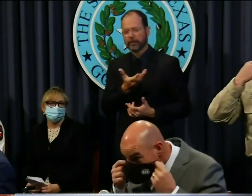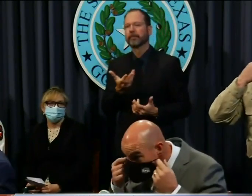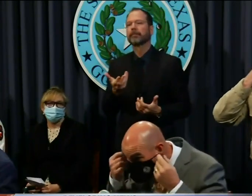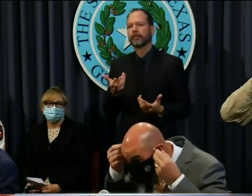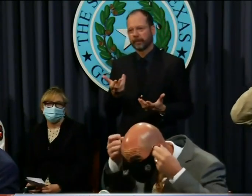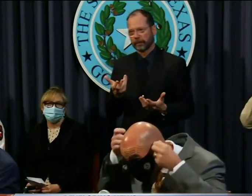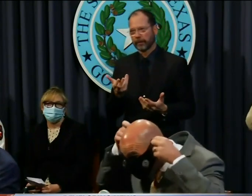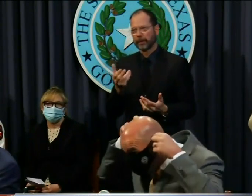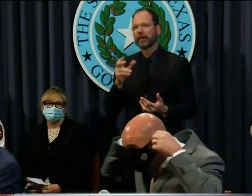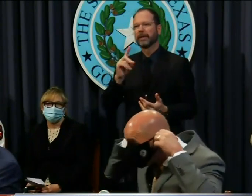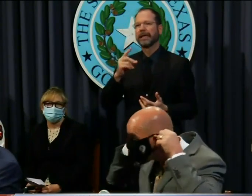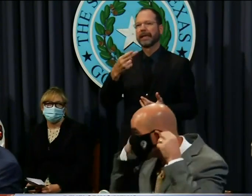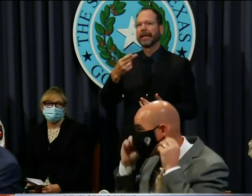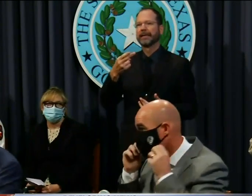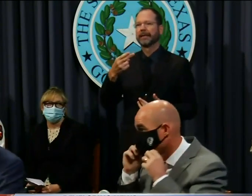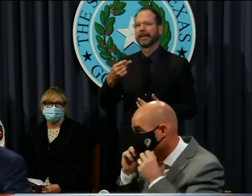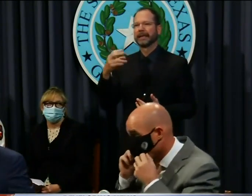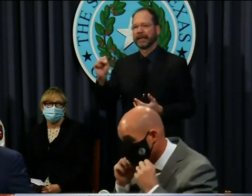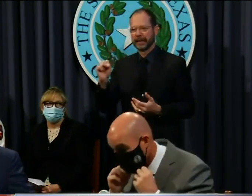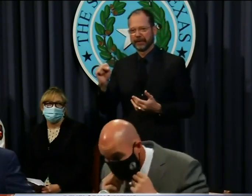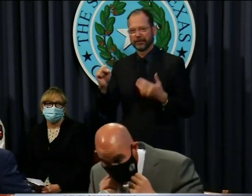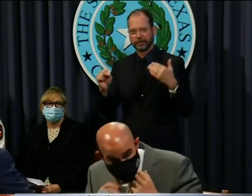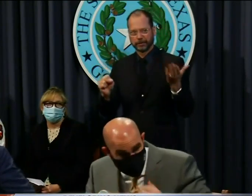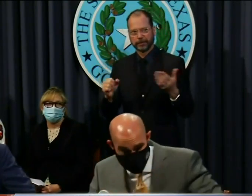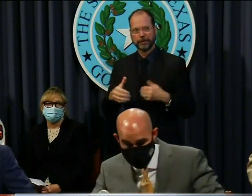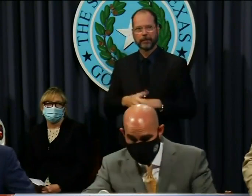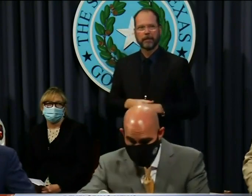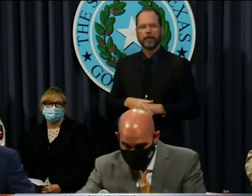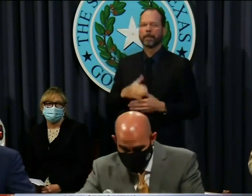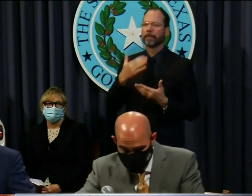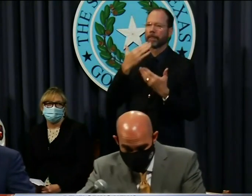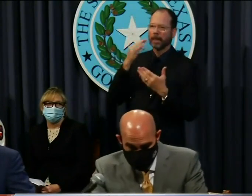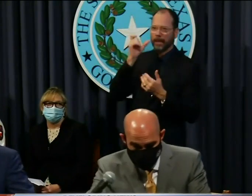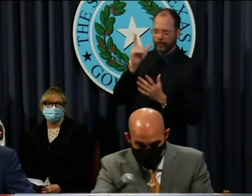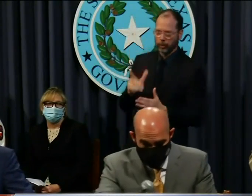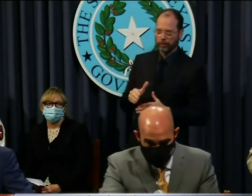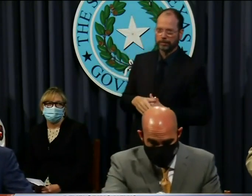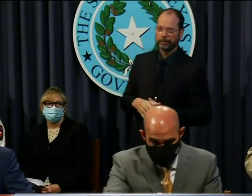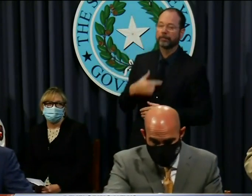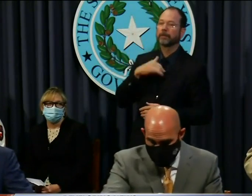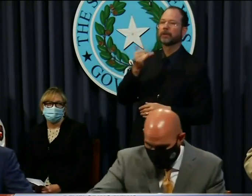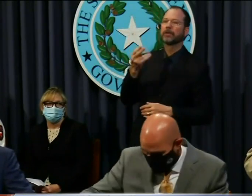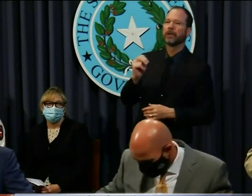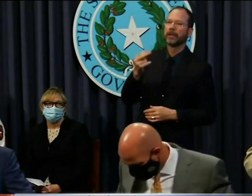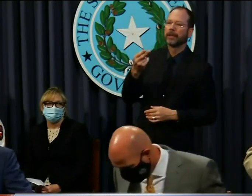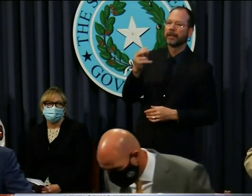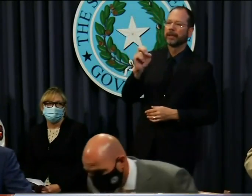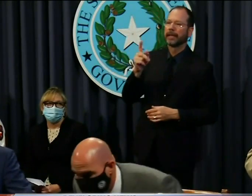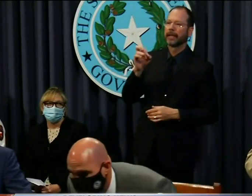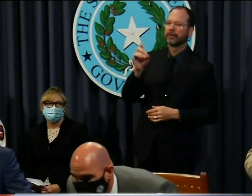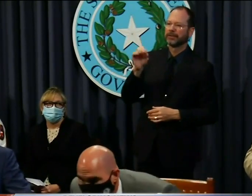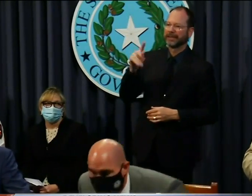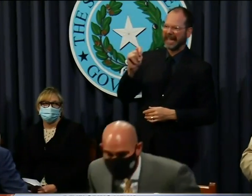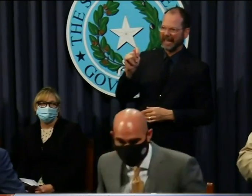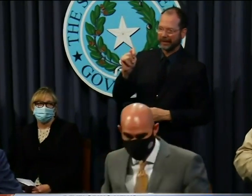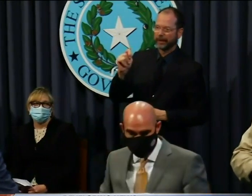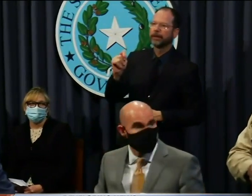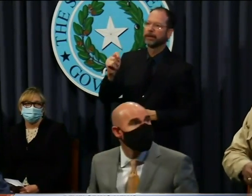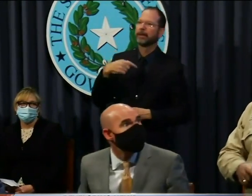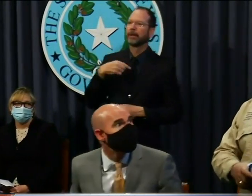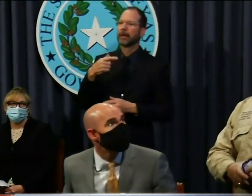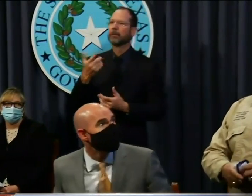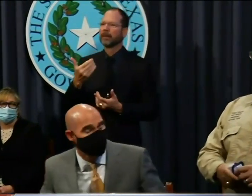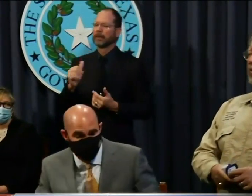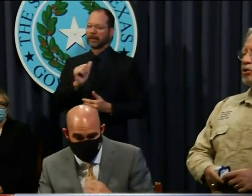DSHS. That's all that stuff. Thank you, Governor. I'm John Hellerstedt, and I am a